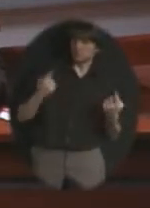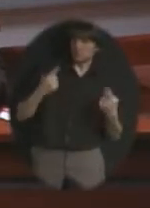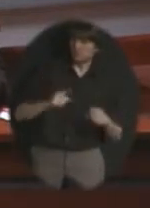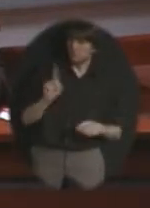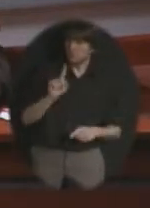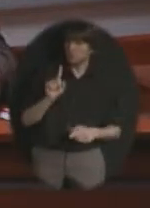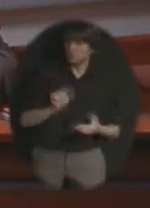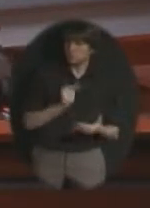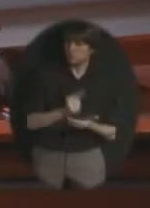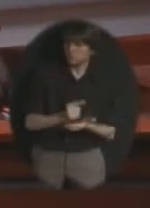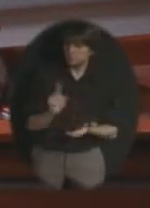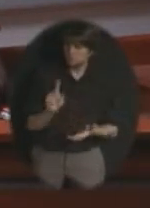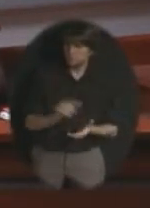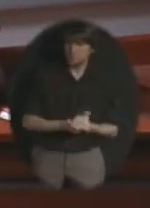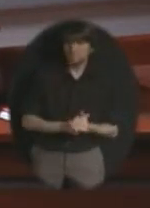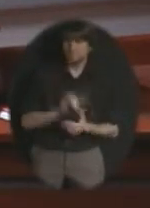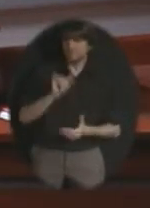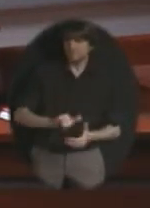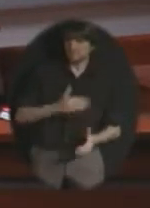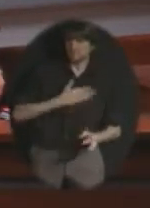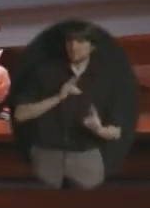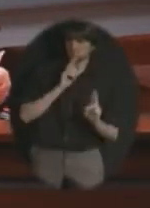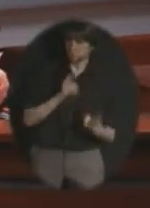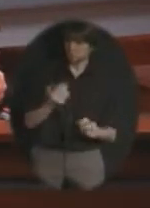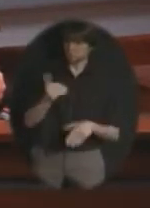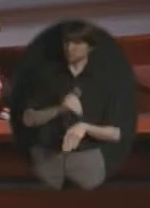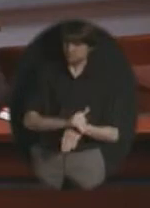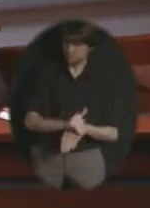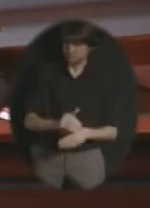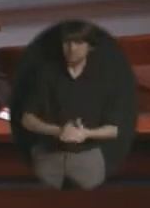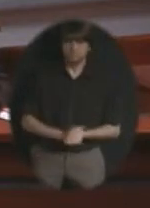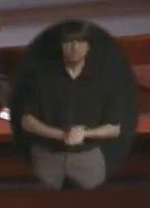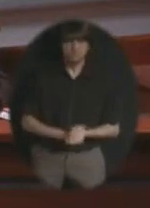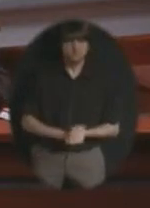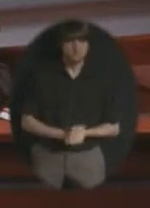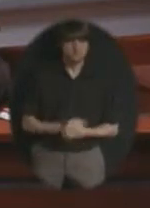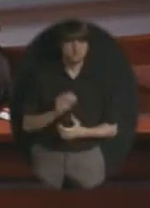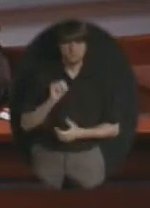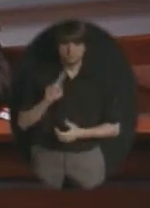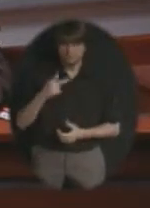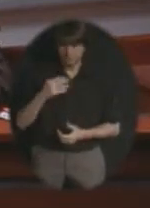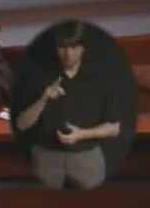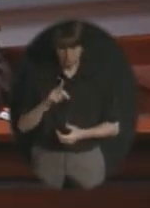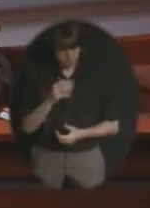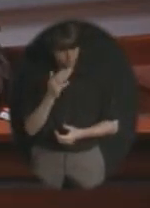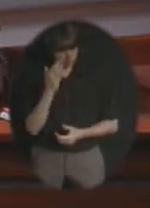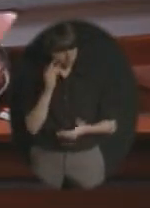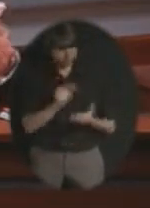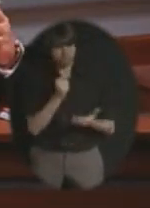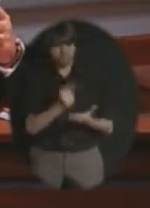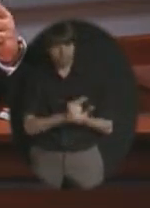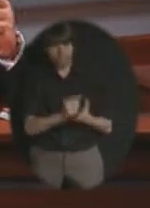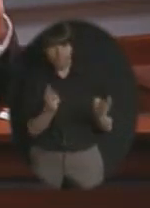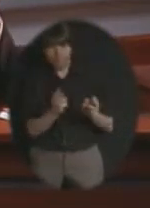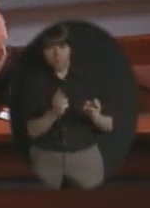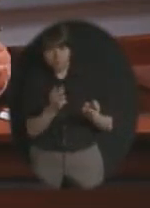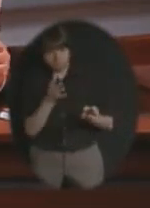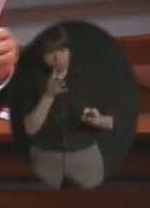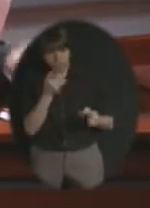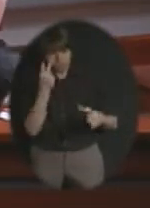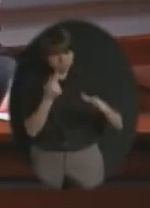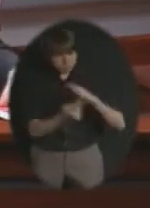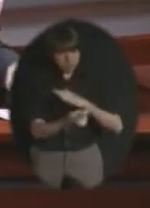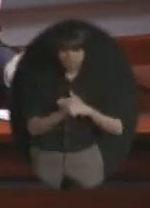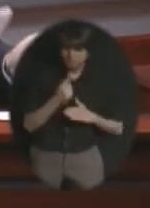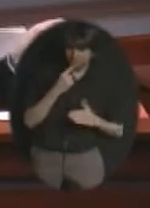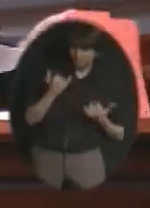graduation but that's my report tonight and do you have a weather prediction for graduation it doesn't matter this year it's all